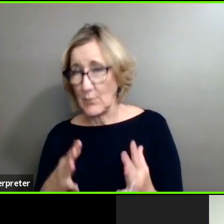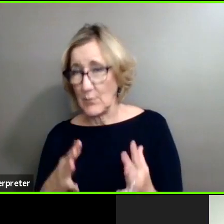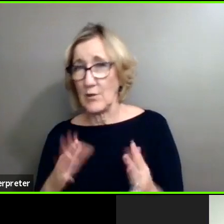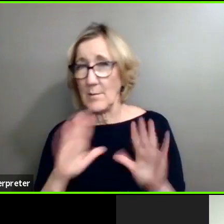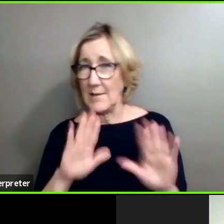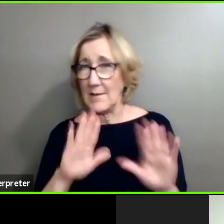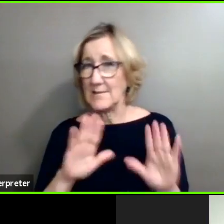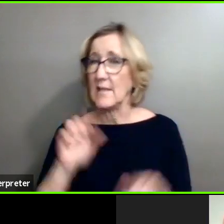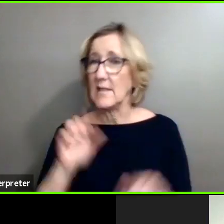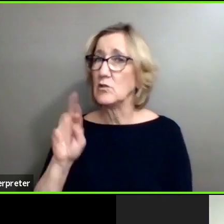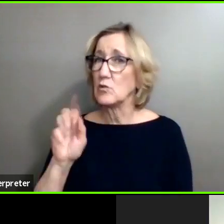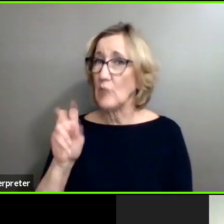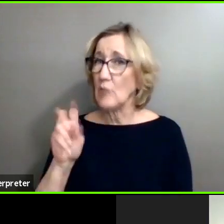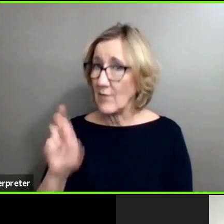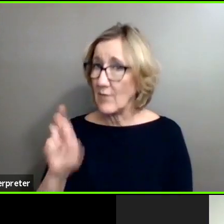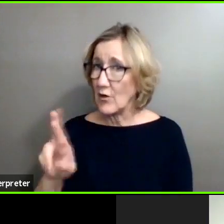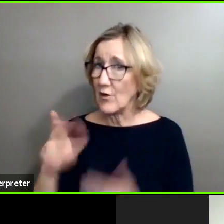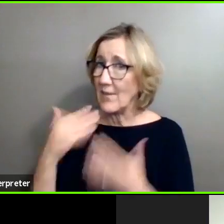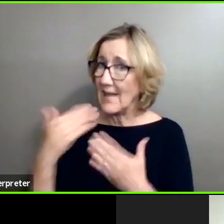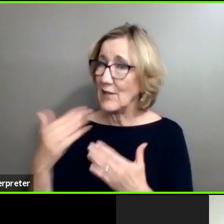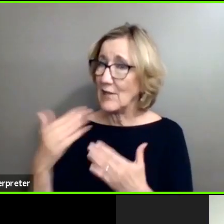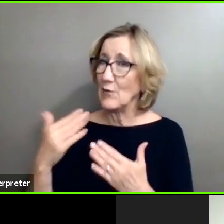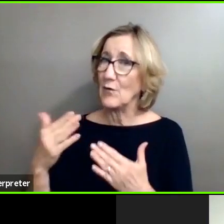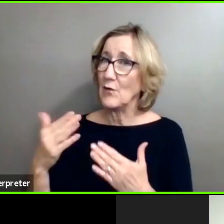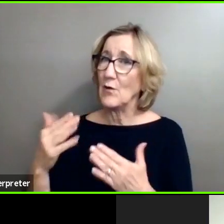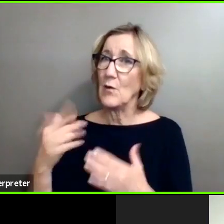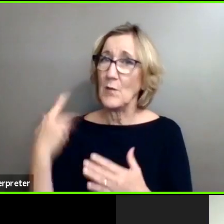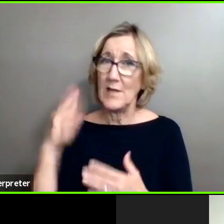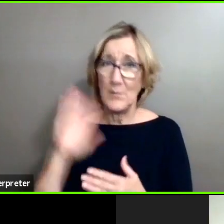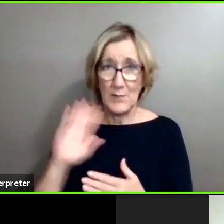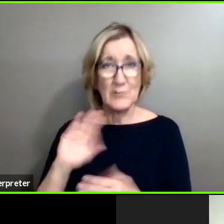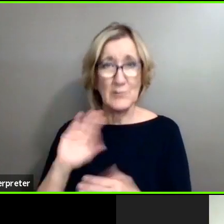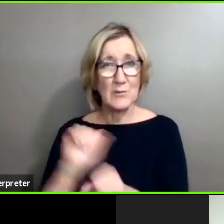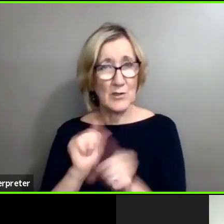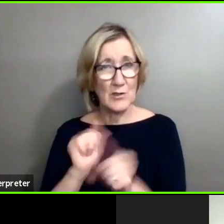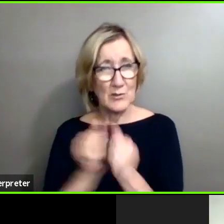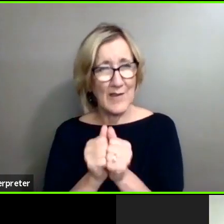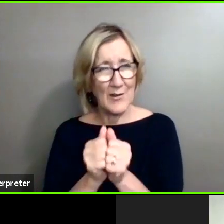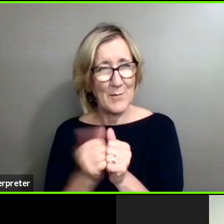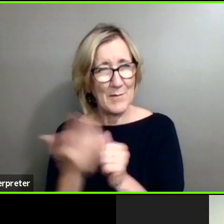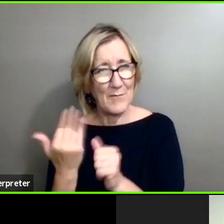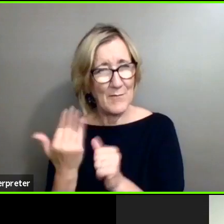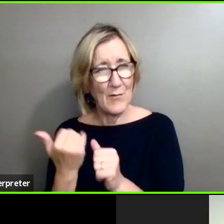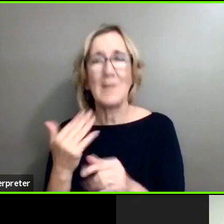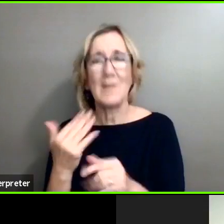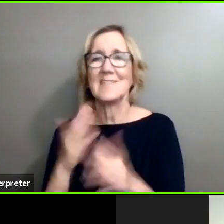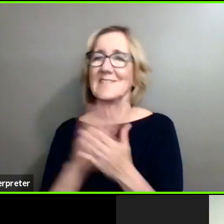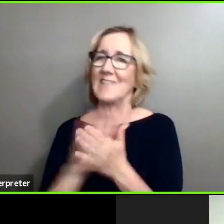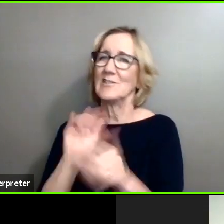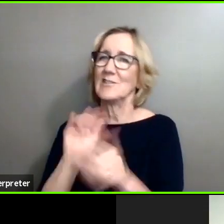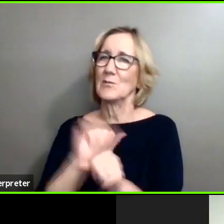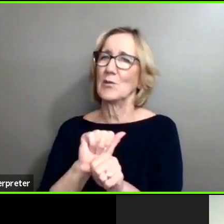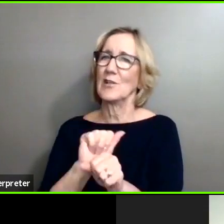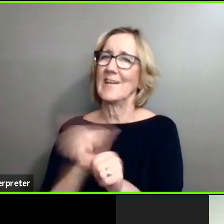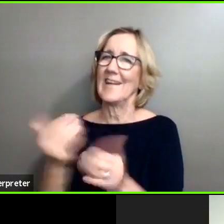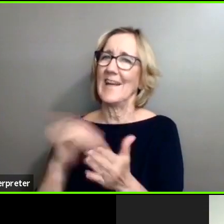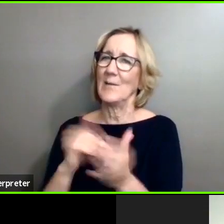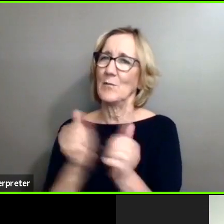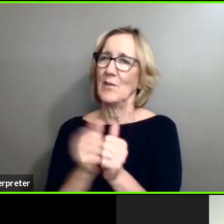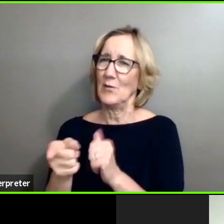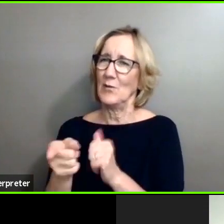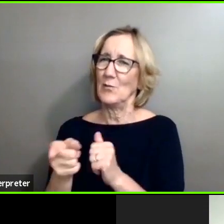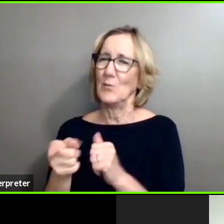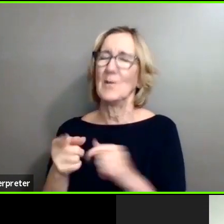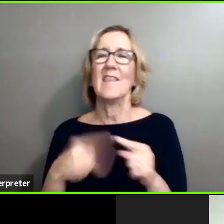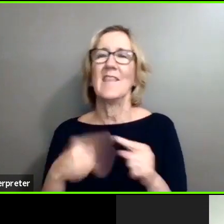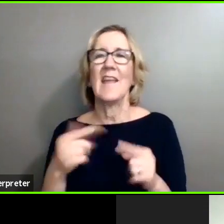thank you so much for being on. We used to work together in the past. And it's super nice to get to work back with you again. And then we have behind